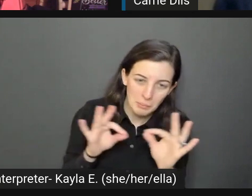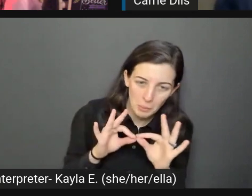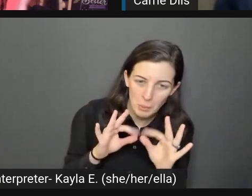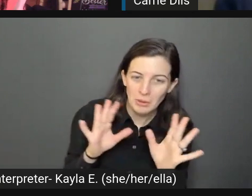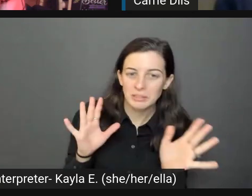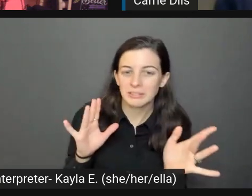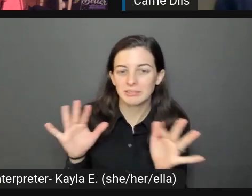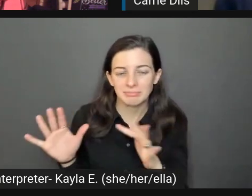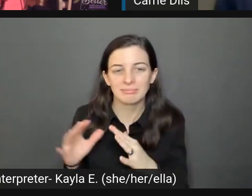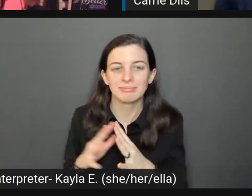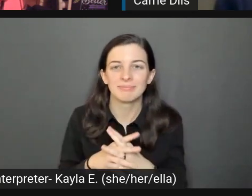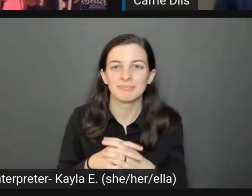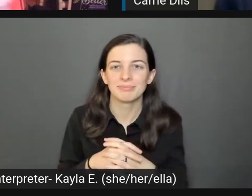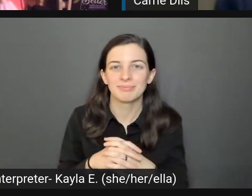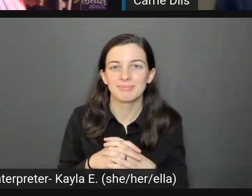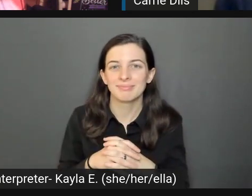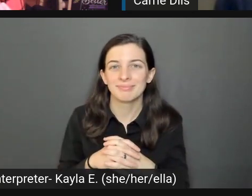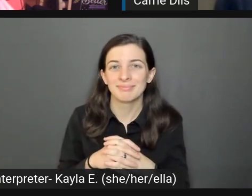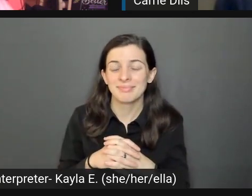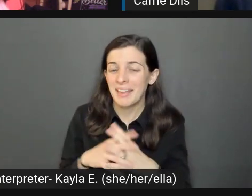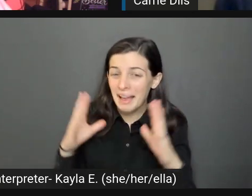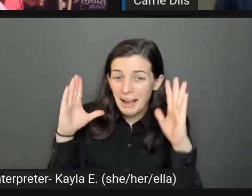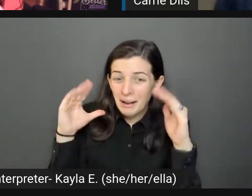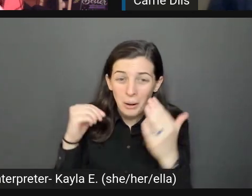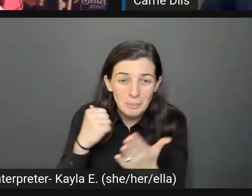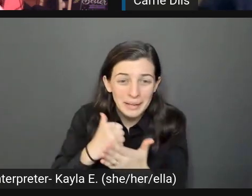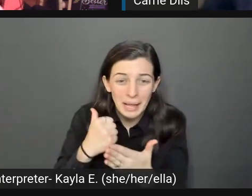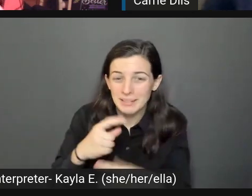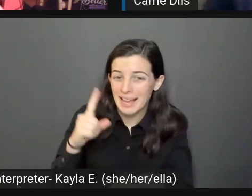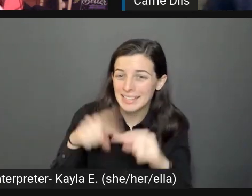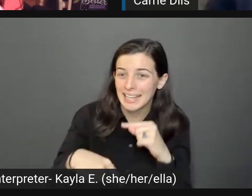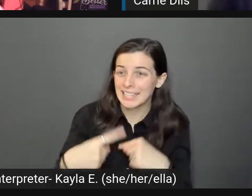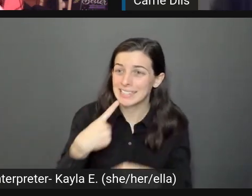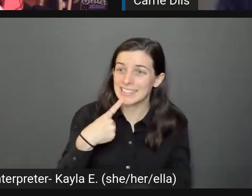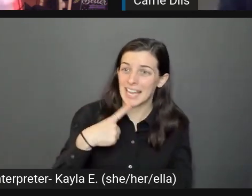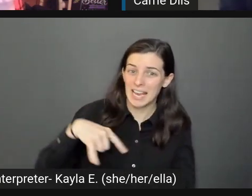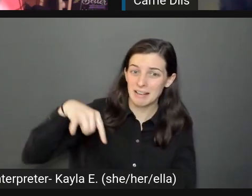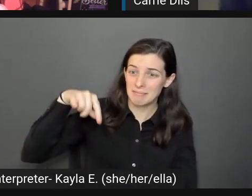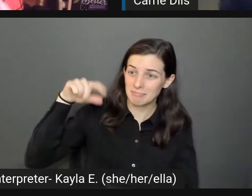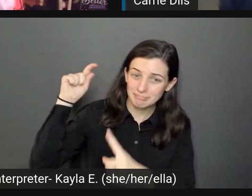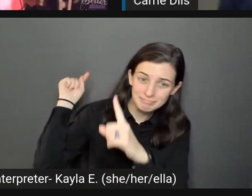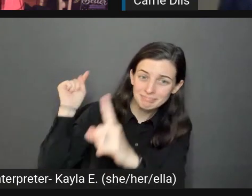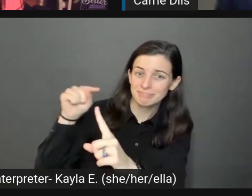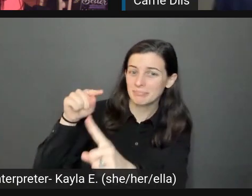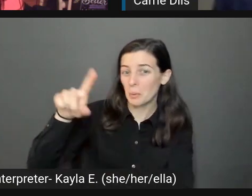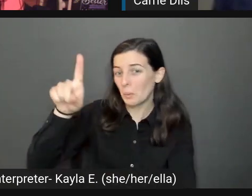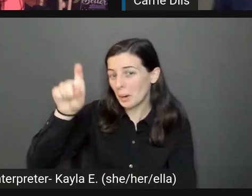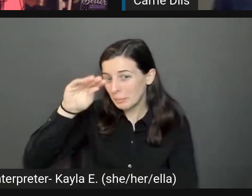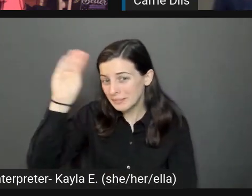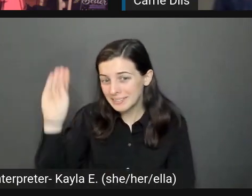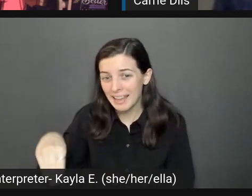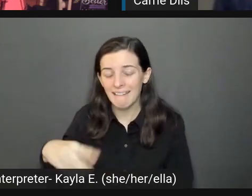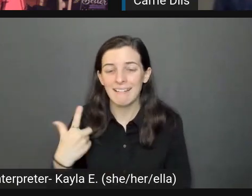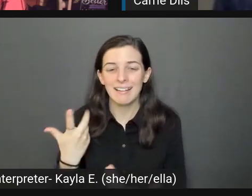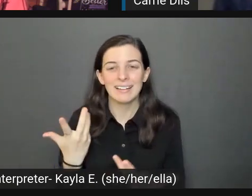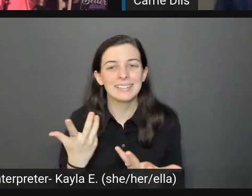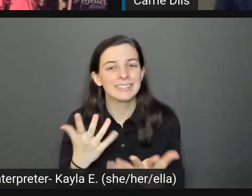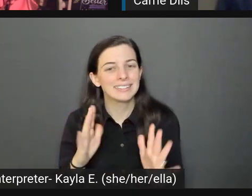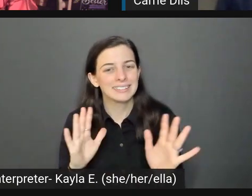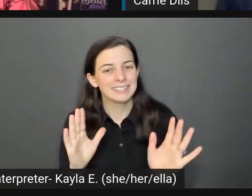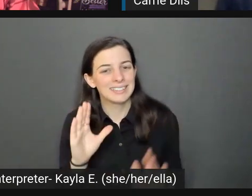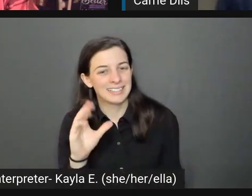And I hope that helps. I'm sorry I can't give you a 100% answer because this is just not a question that has one.